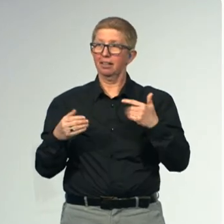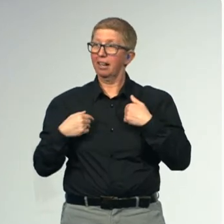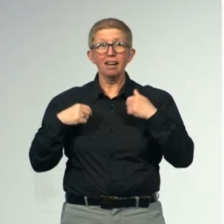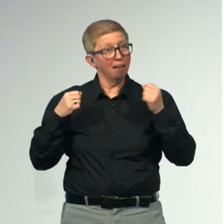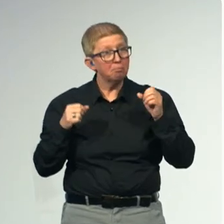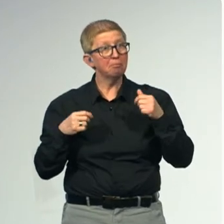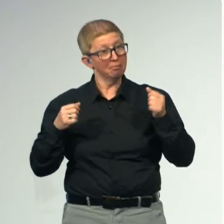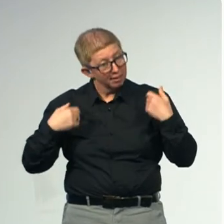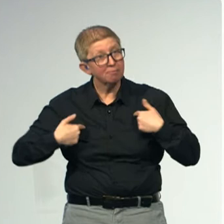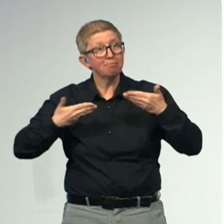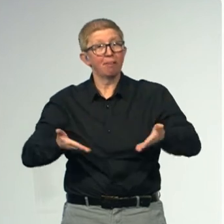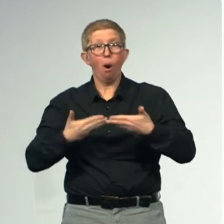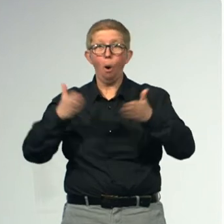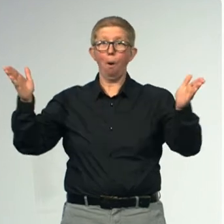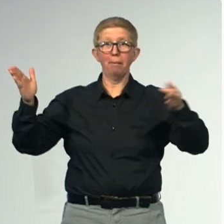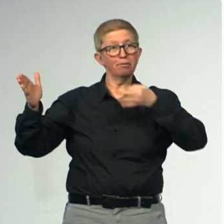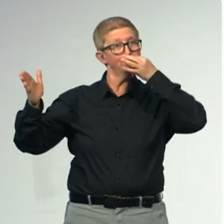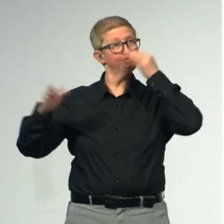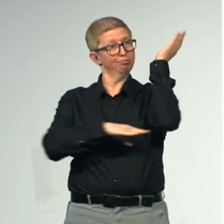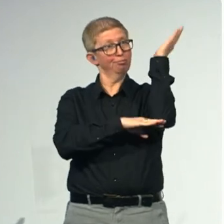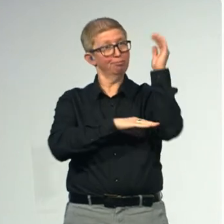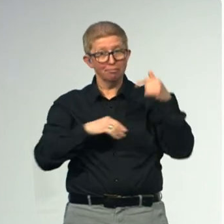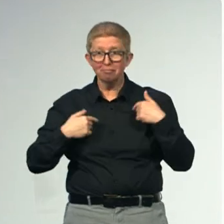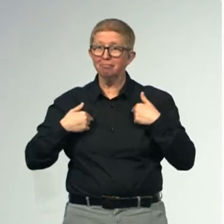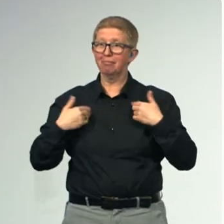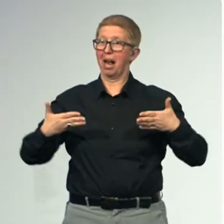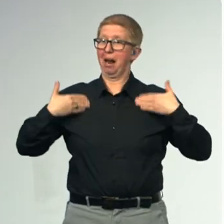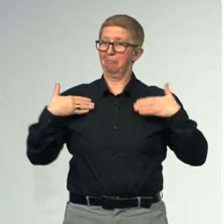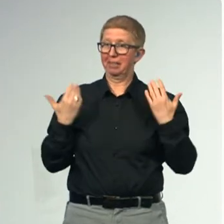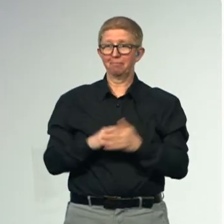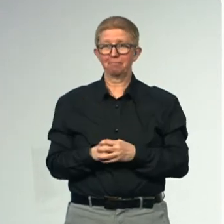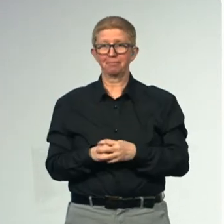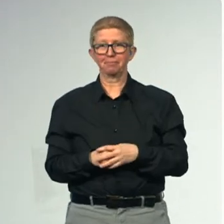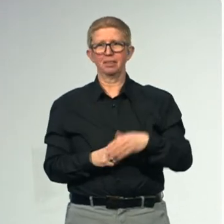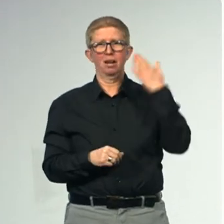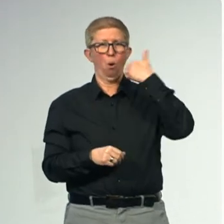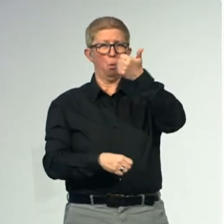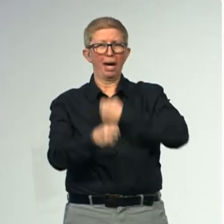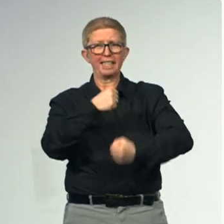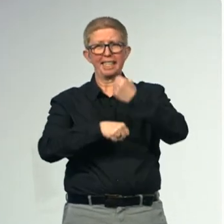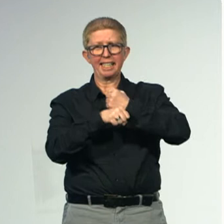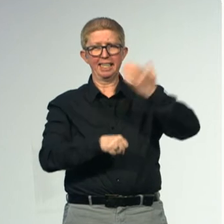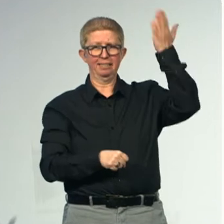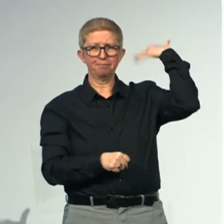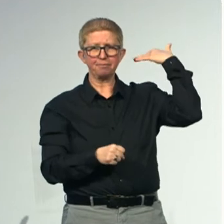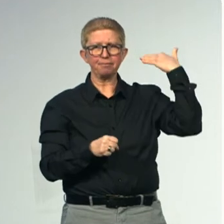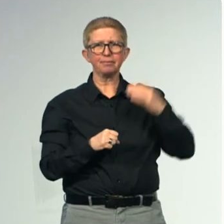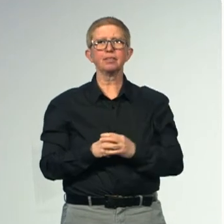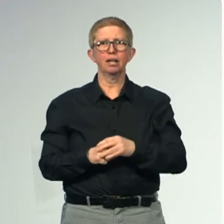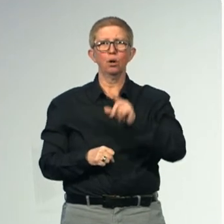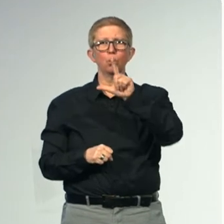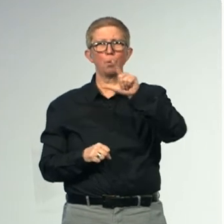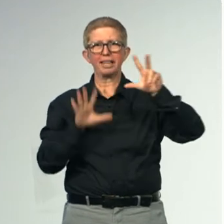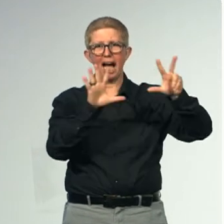Already last year, more than 700 participants from more than 83 countries came to join this conference,